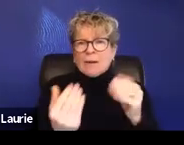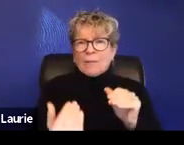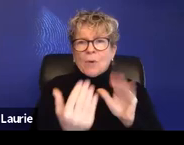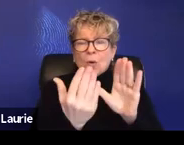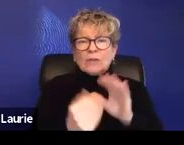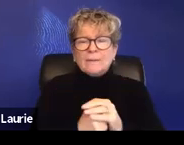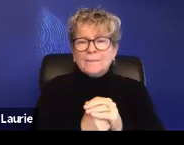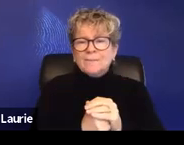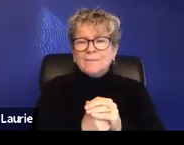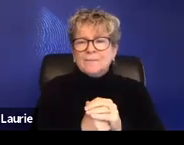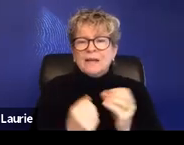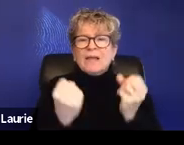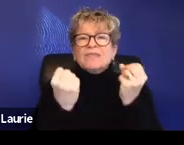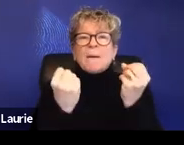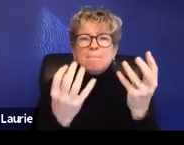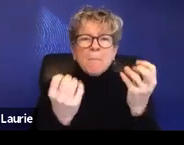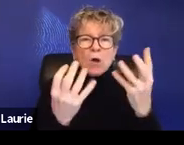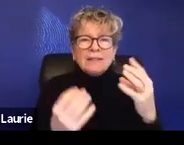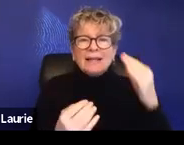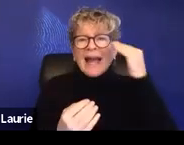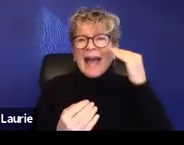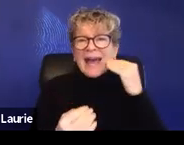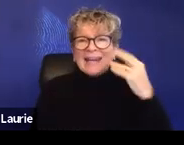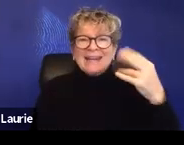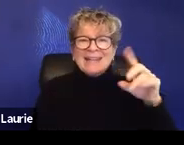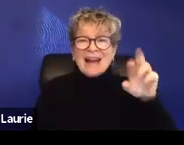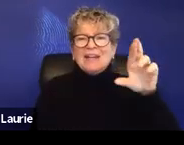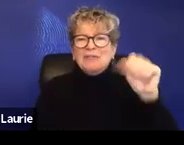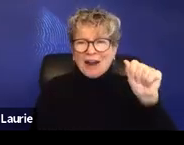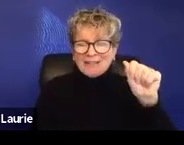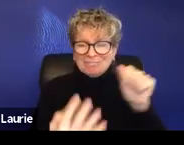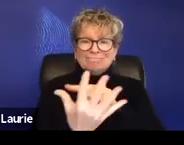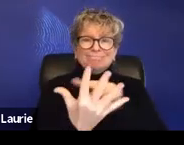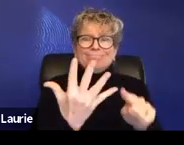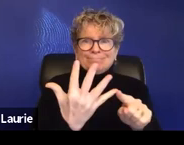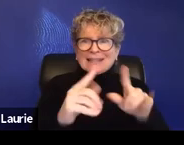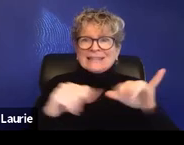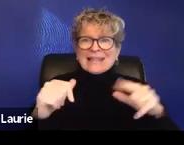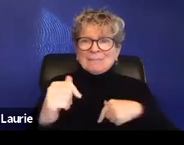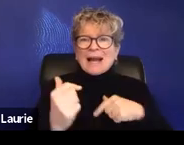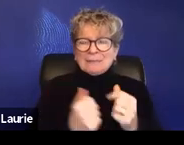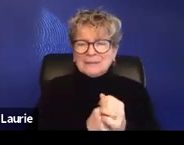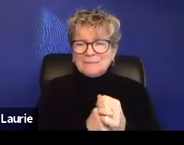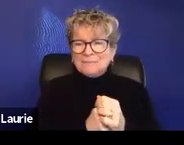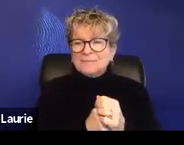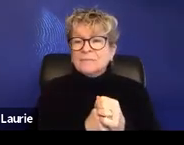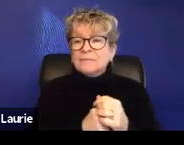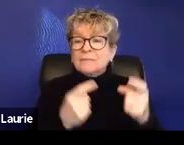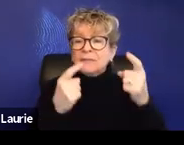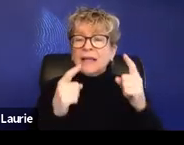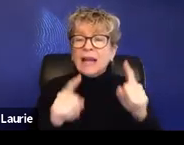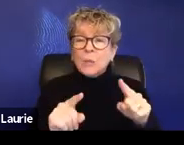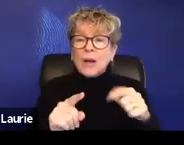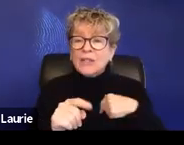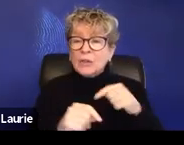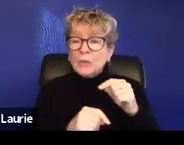essentially attacking the multi-headed Hydra for a client. Um, and recognizing that unmet needs actually undermine our